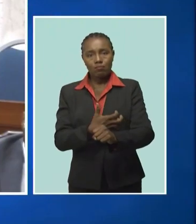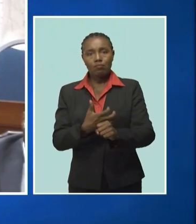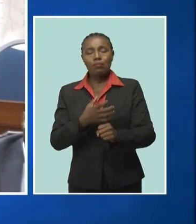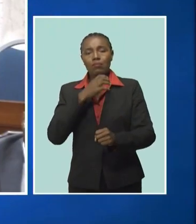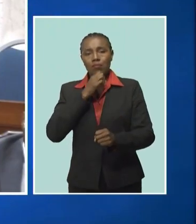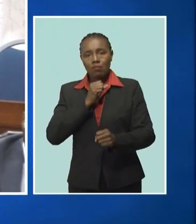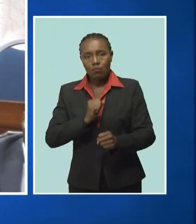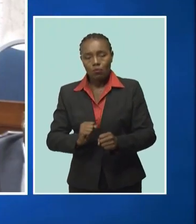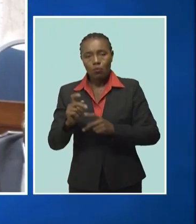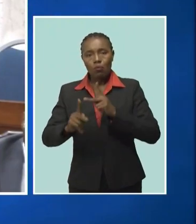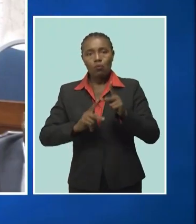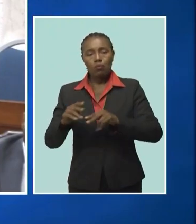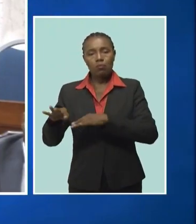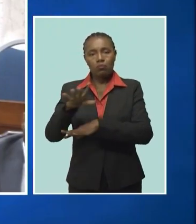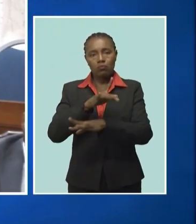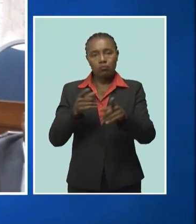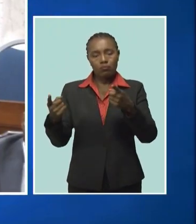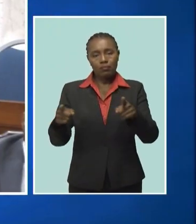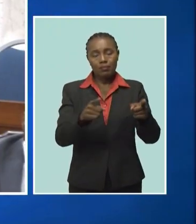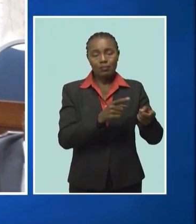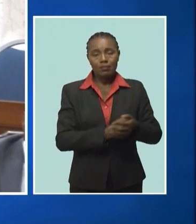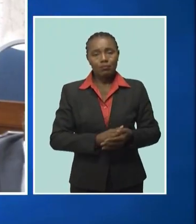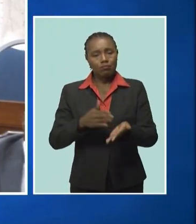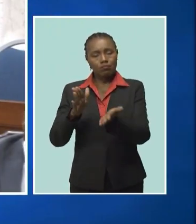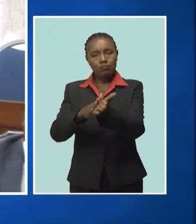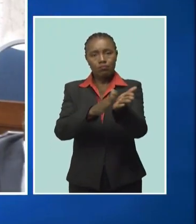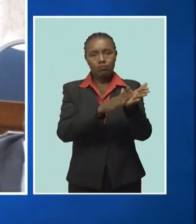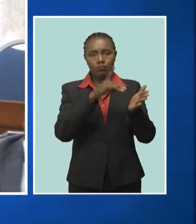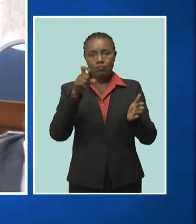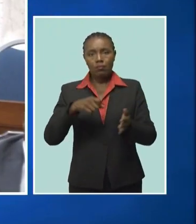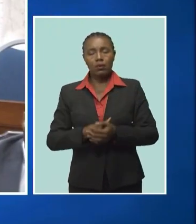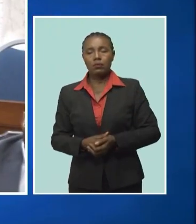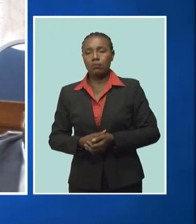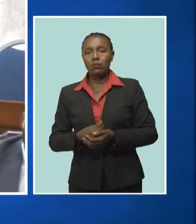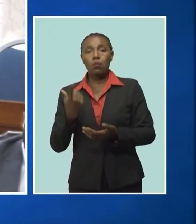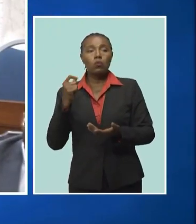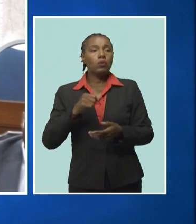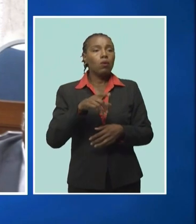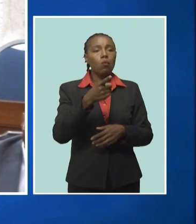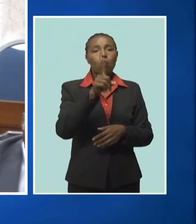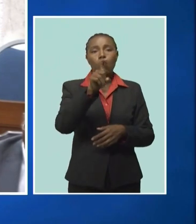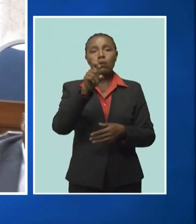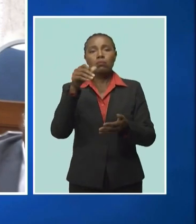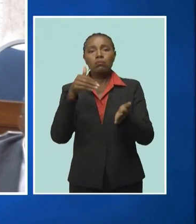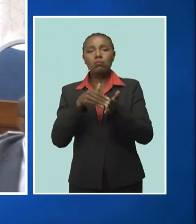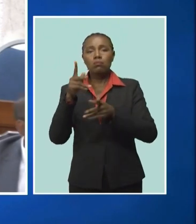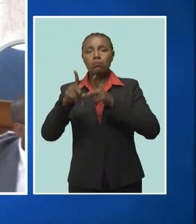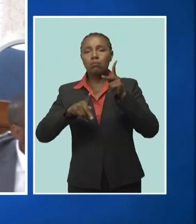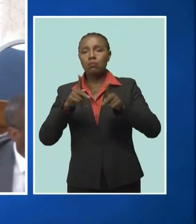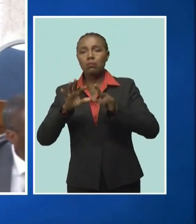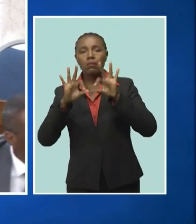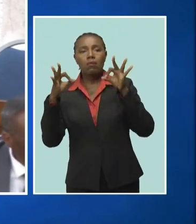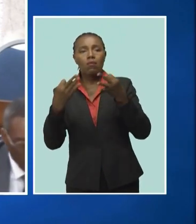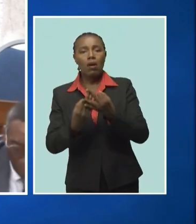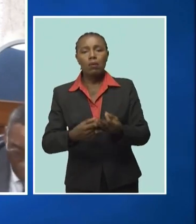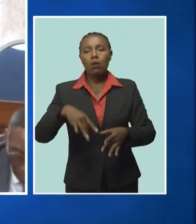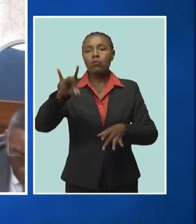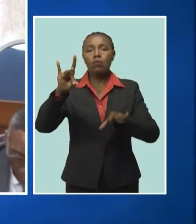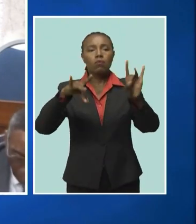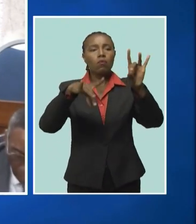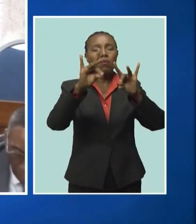We just did not go out there and pick a thousand families. We did a needs